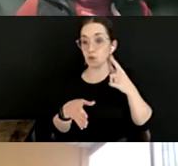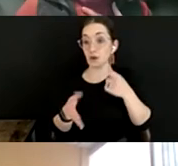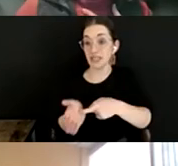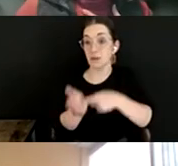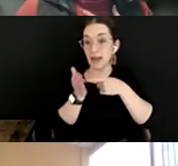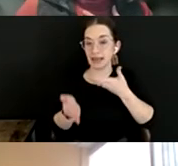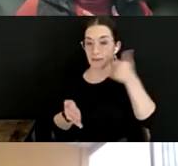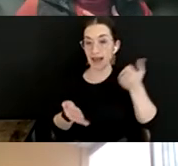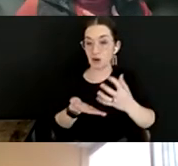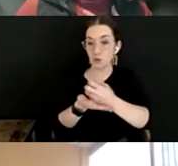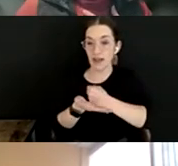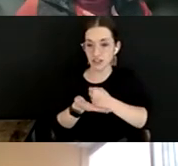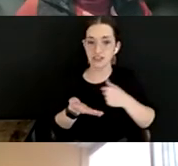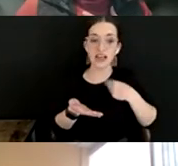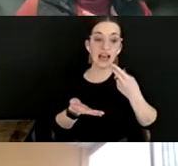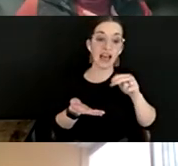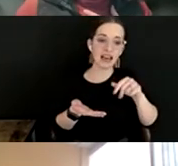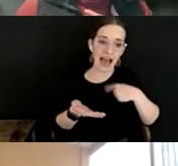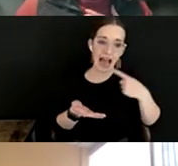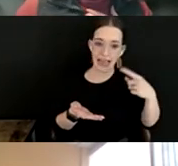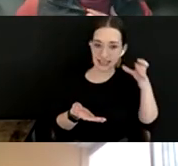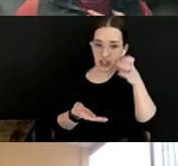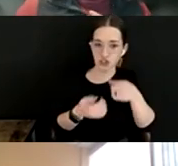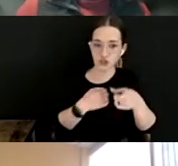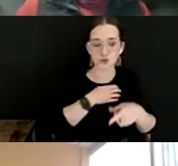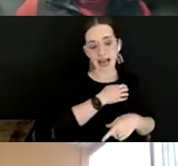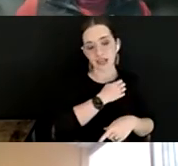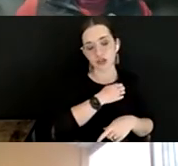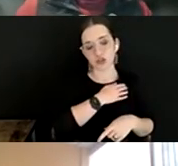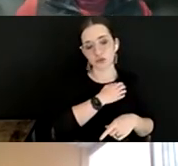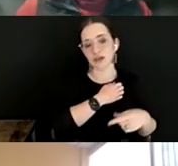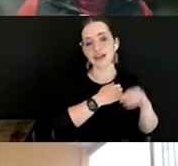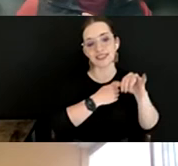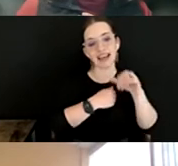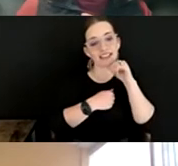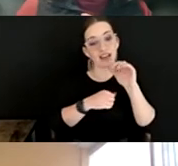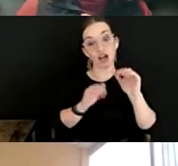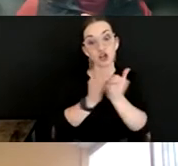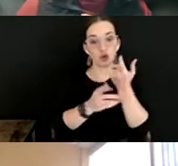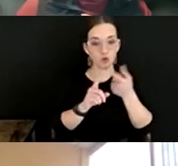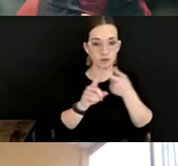Responding only for myself. Hannah, I hear you. And that's not new from COVID.